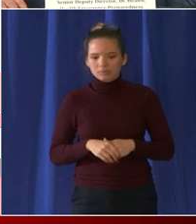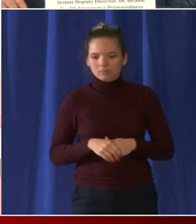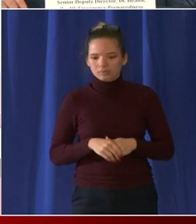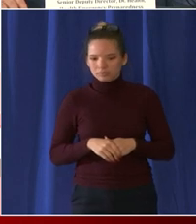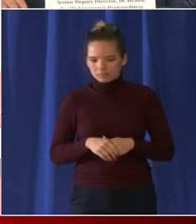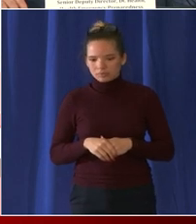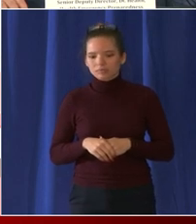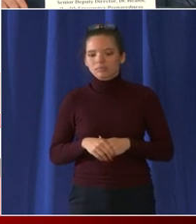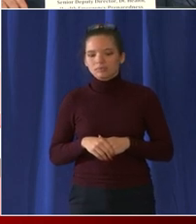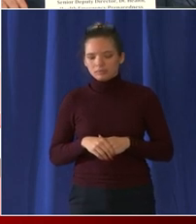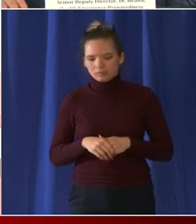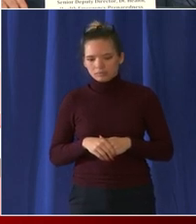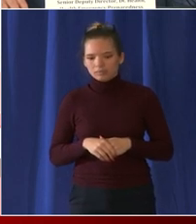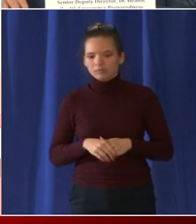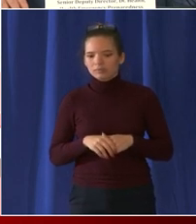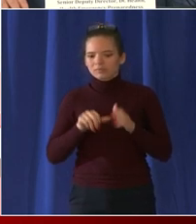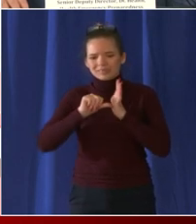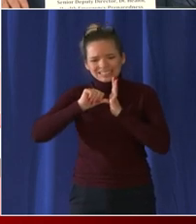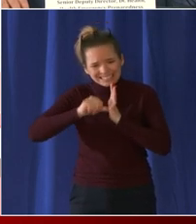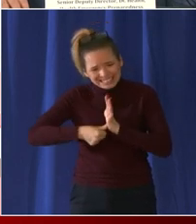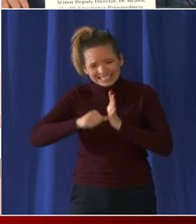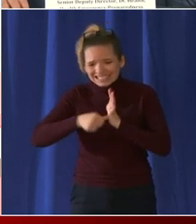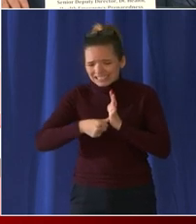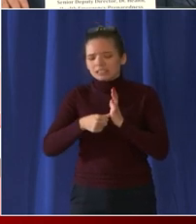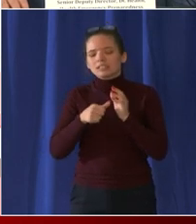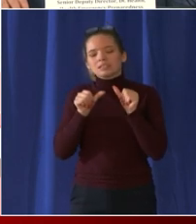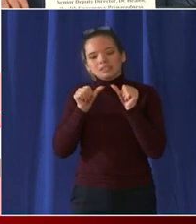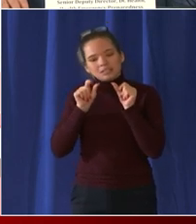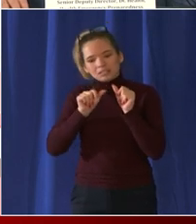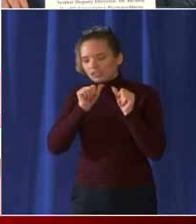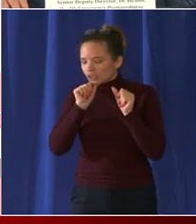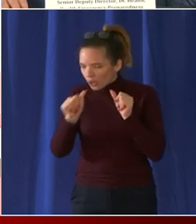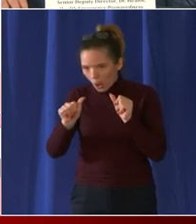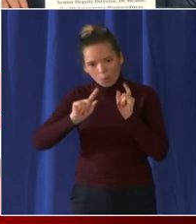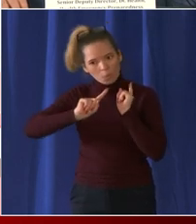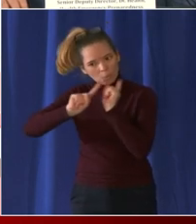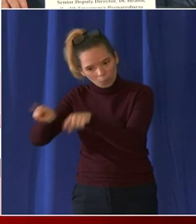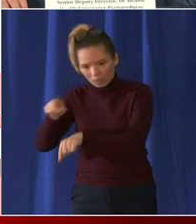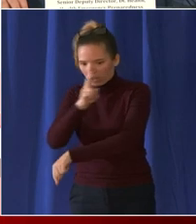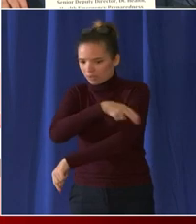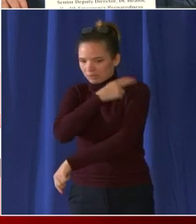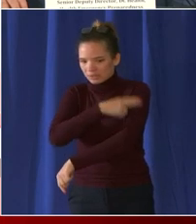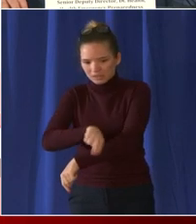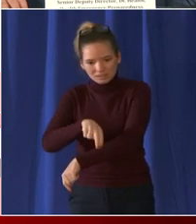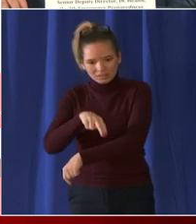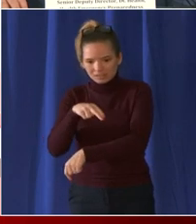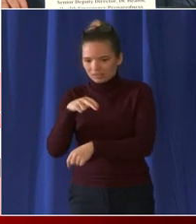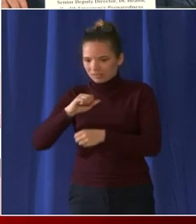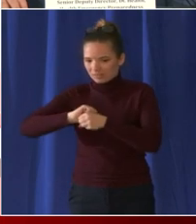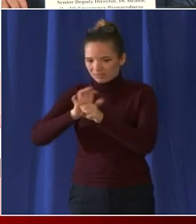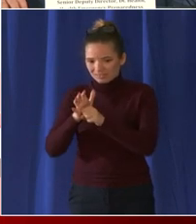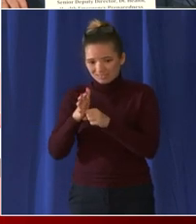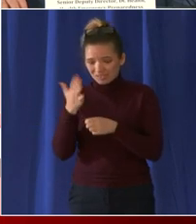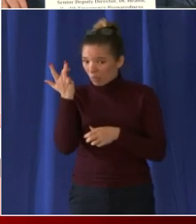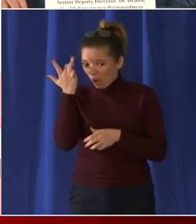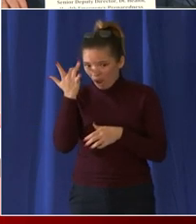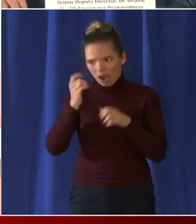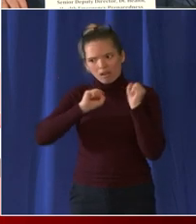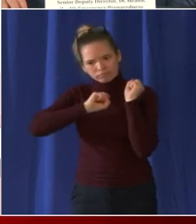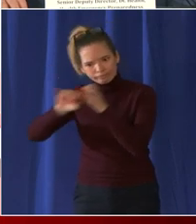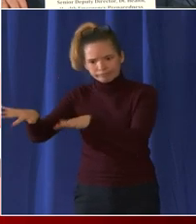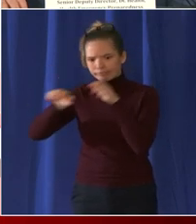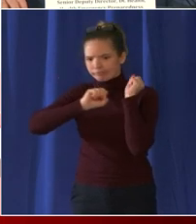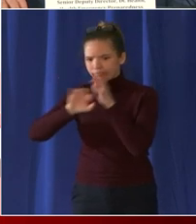hospital to get a COVID-19 test and so we see a large number of individuals who are still presenting at our emergency rooms